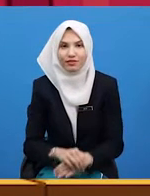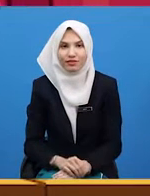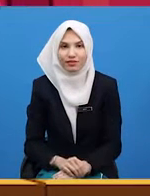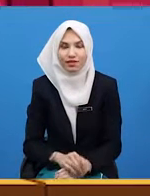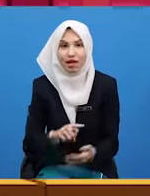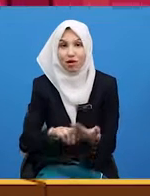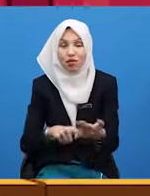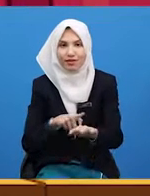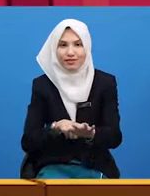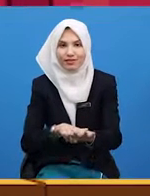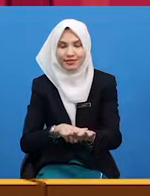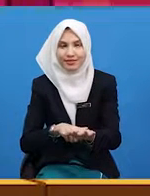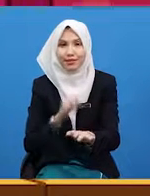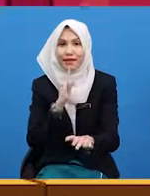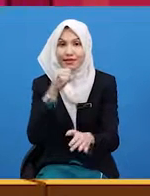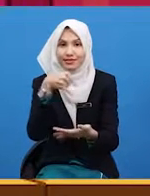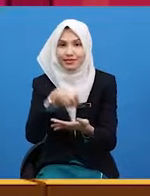What time is it?